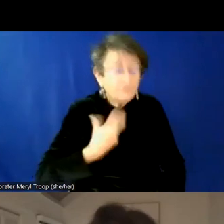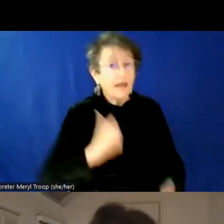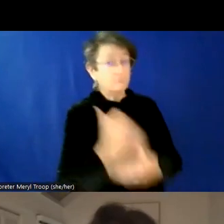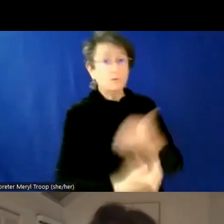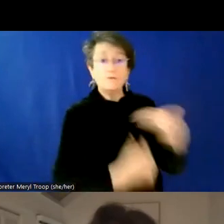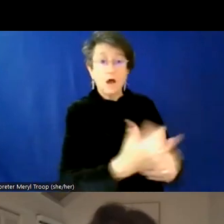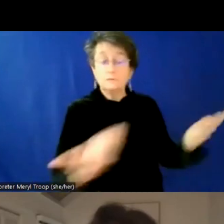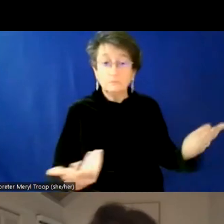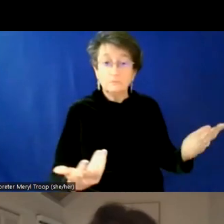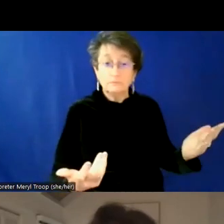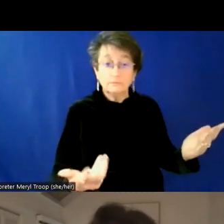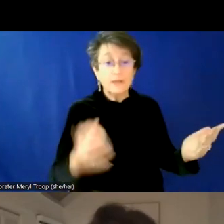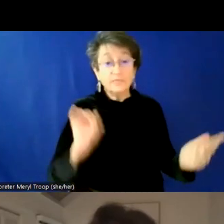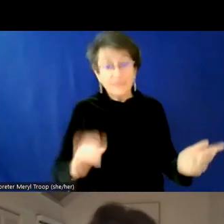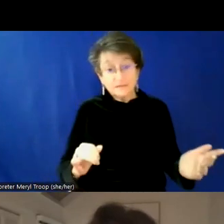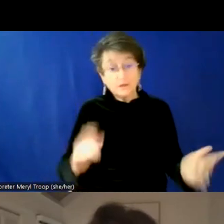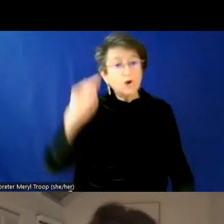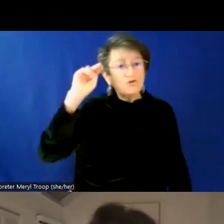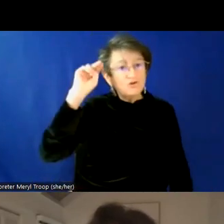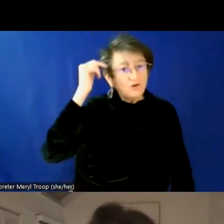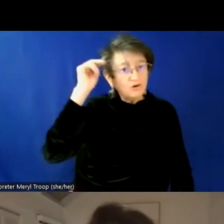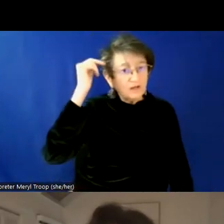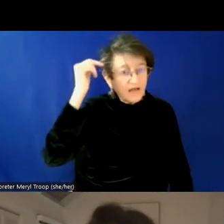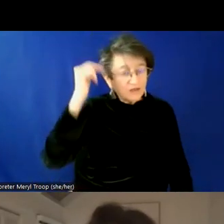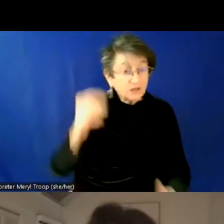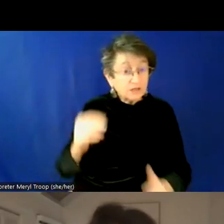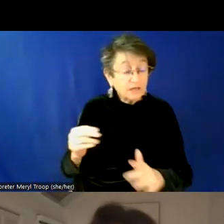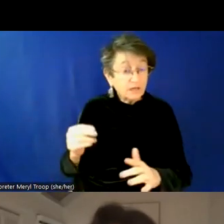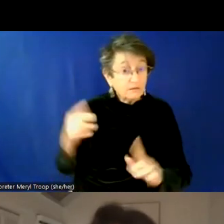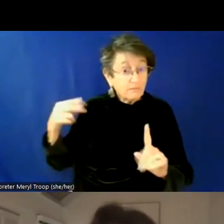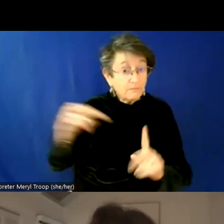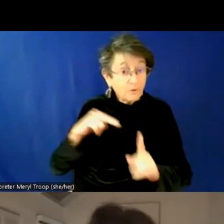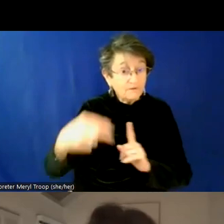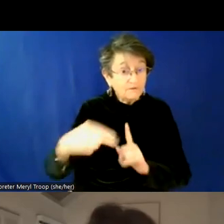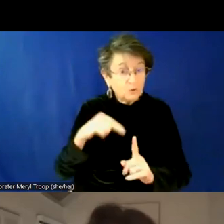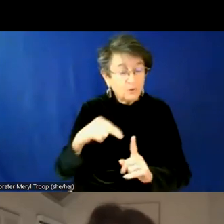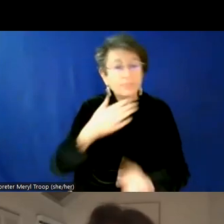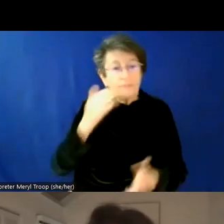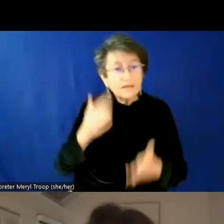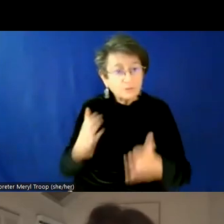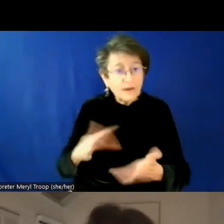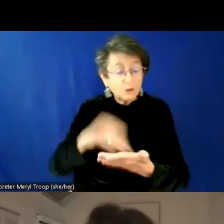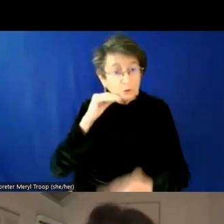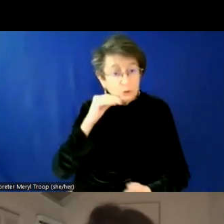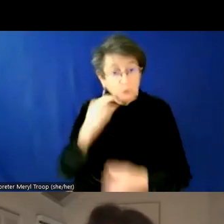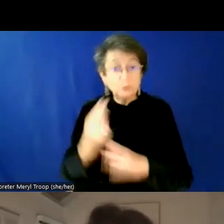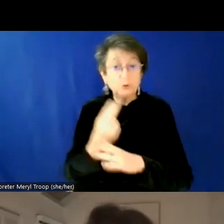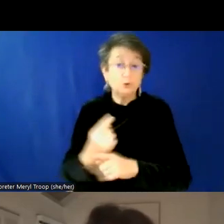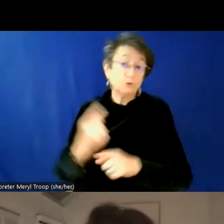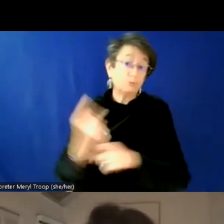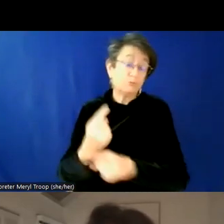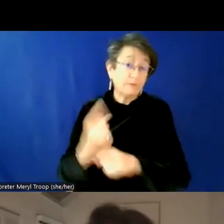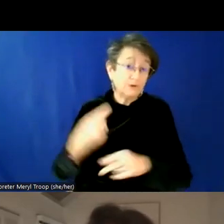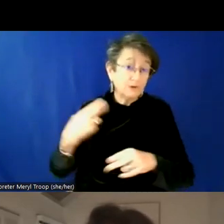neurologically speaking, that's going to be the best way to, to learn how to use the proper name and pronoun. Uh, and you know, in my experience,